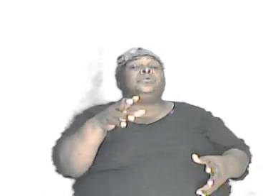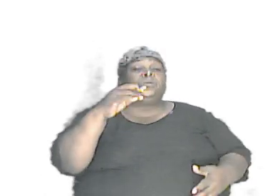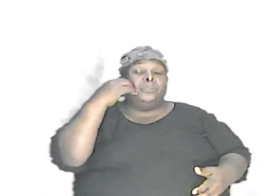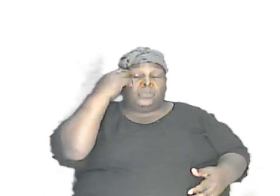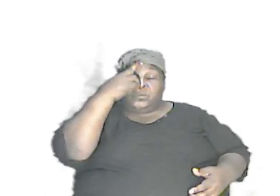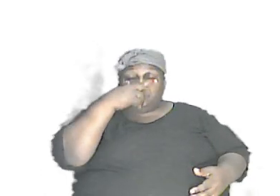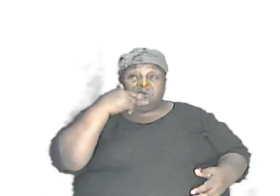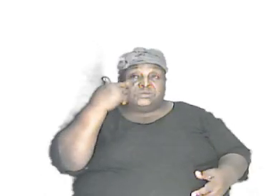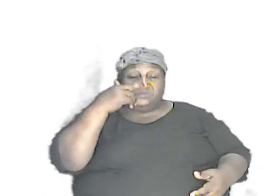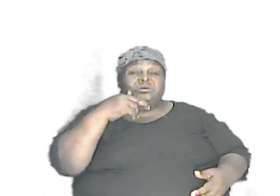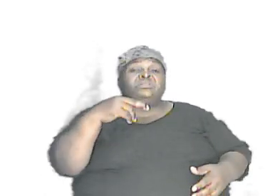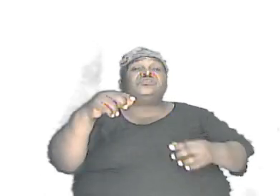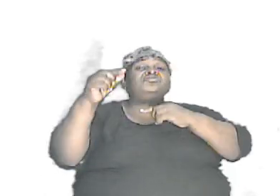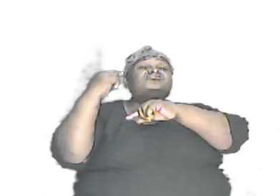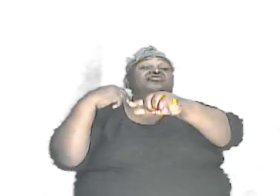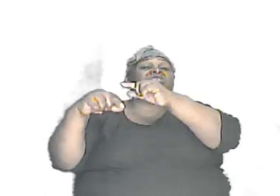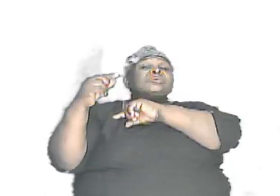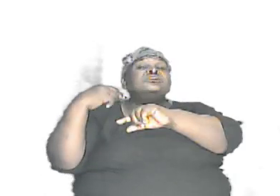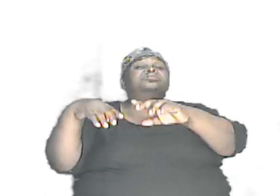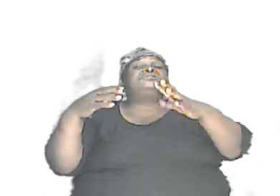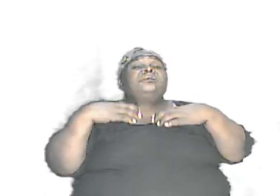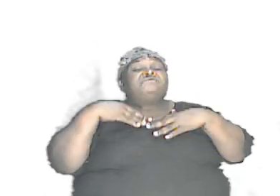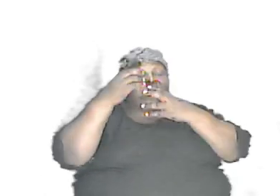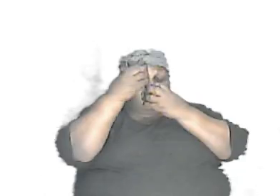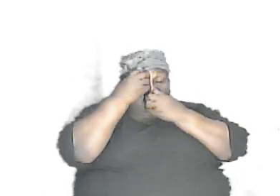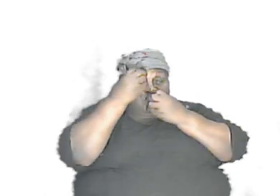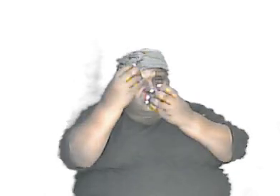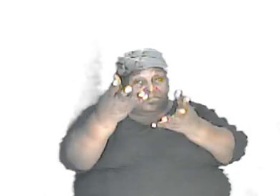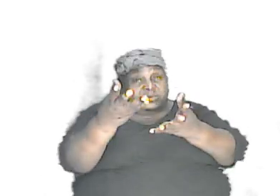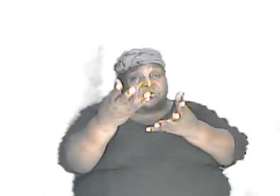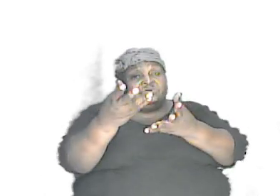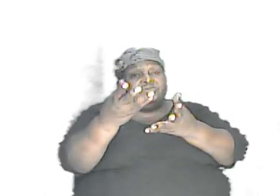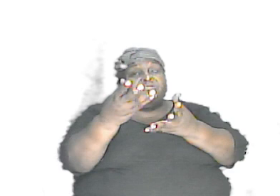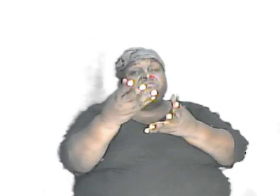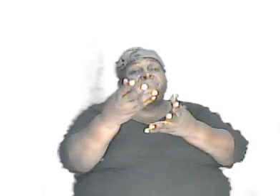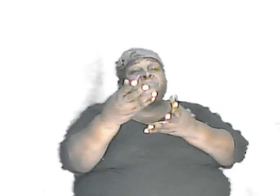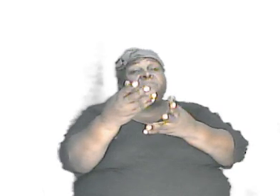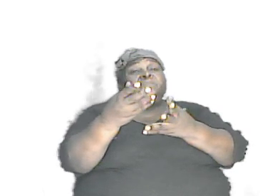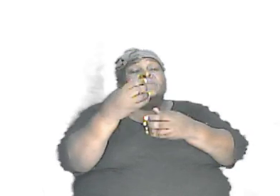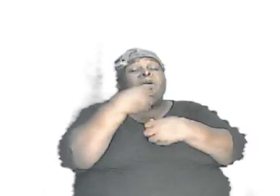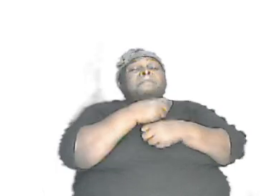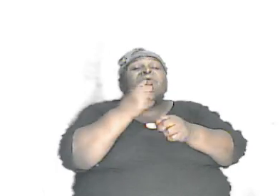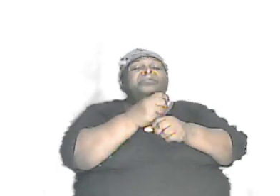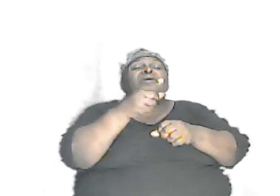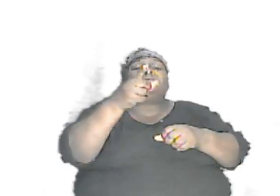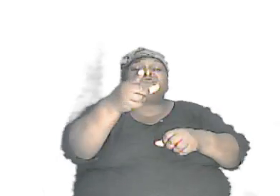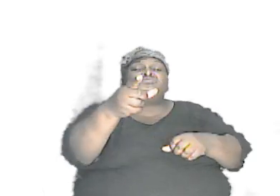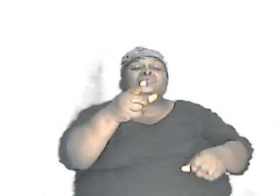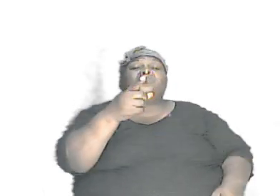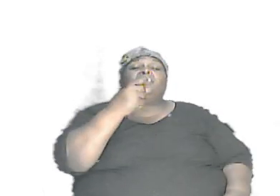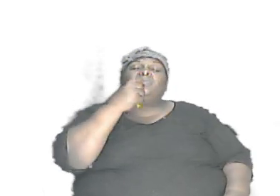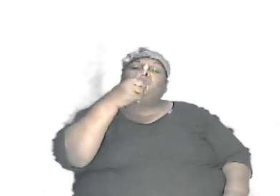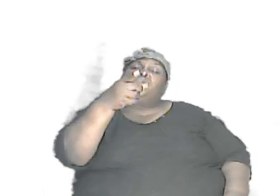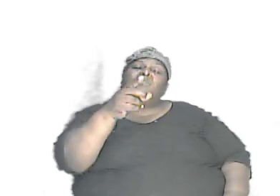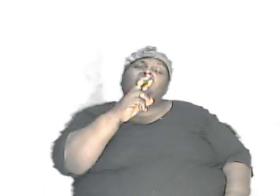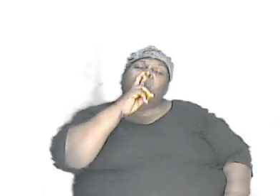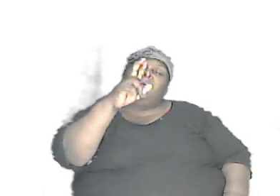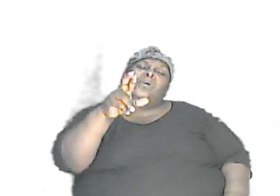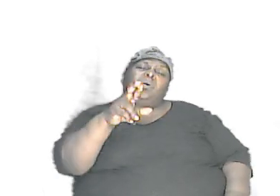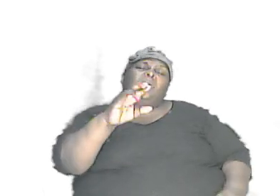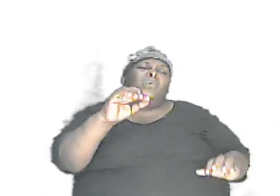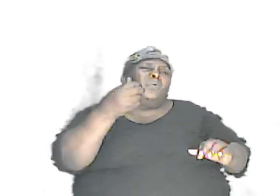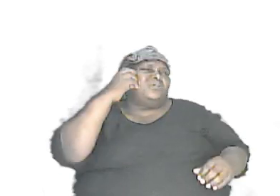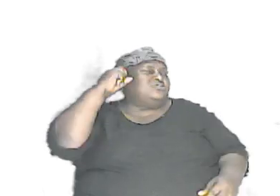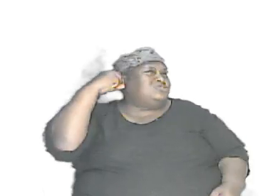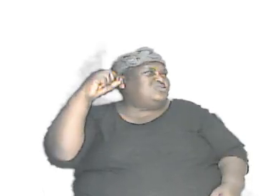are the genes have information that makes you who you are how you sound how you